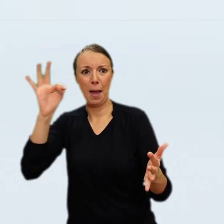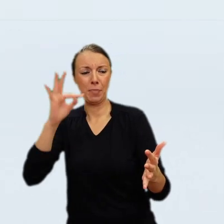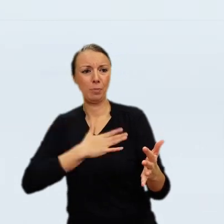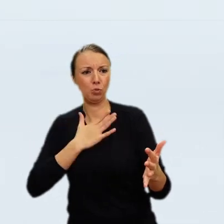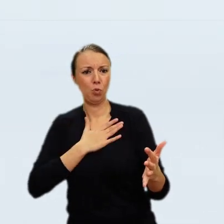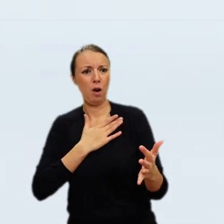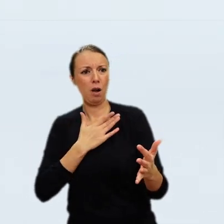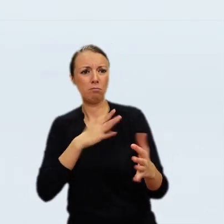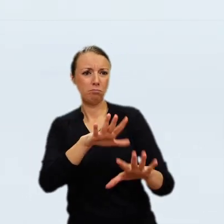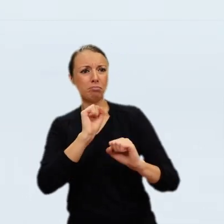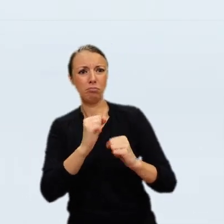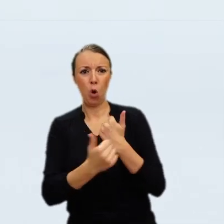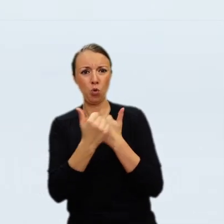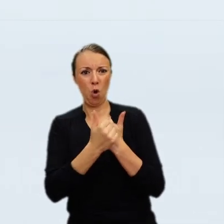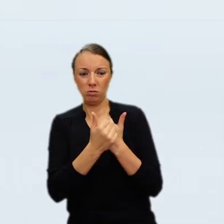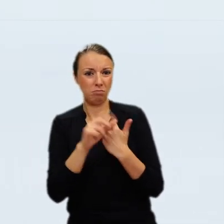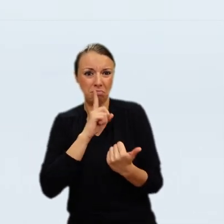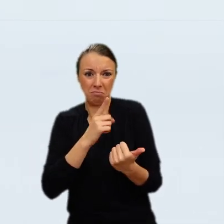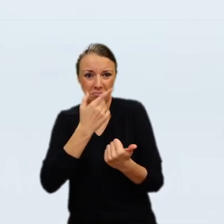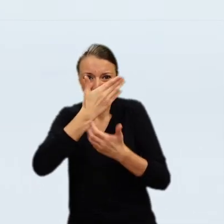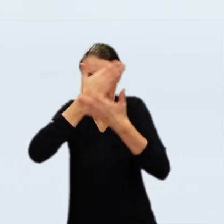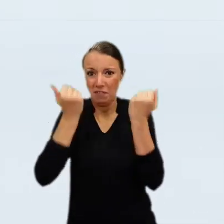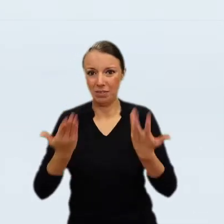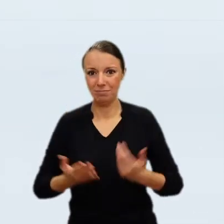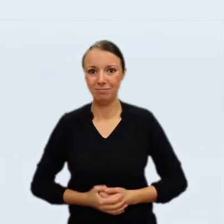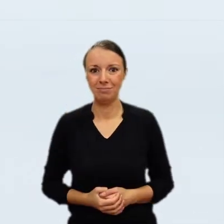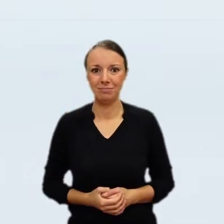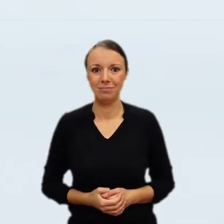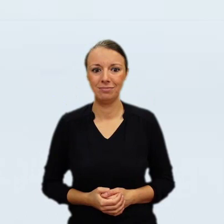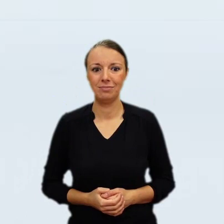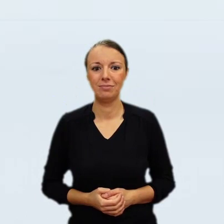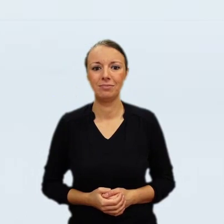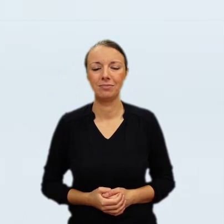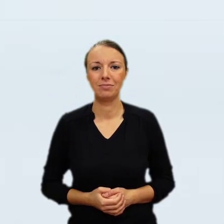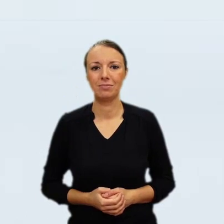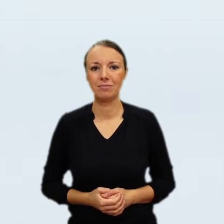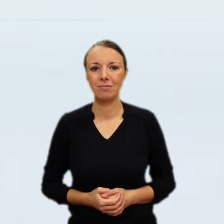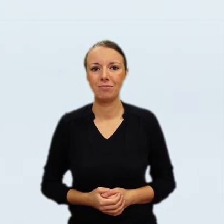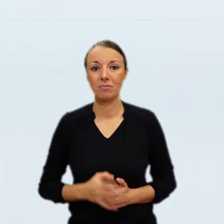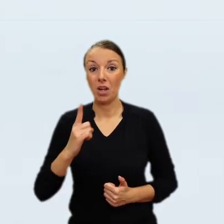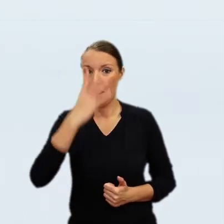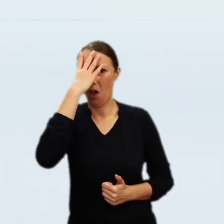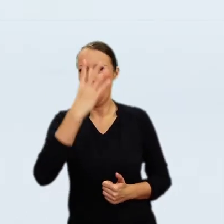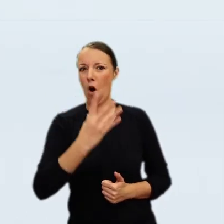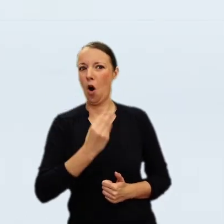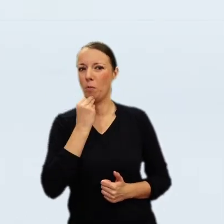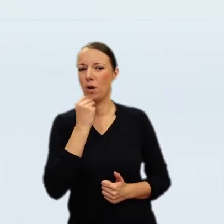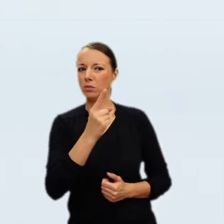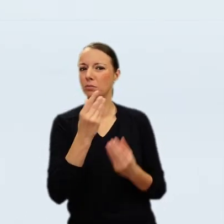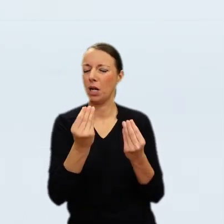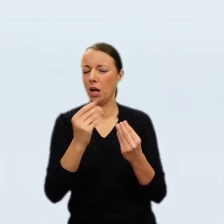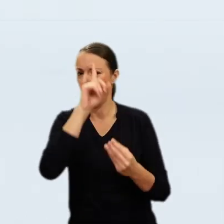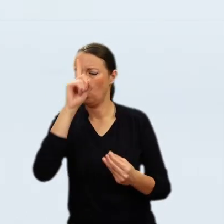And here you see it in the West Gallery. Of course, the building is now the Frick Collection since it opened to the public in 1935.